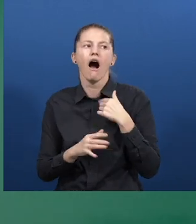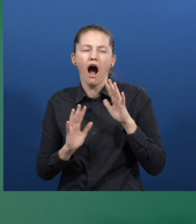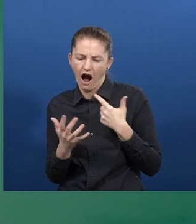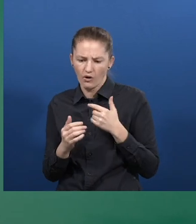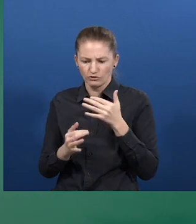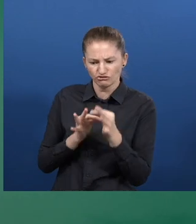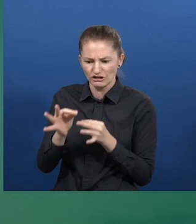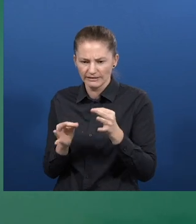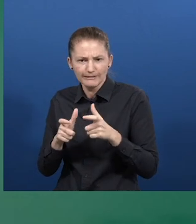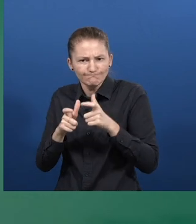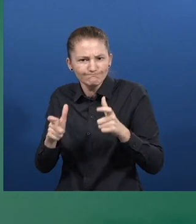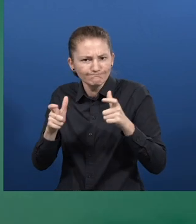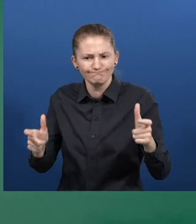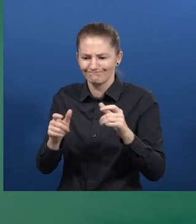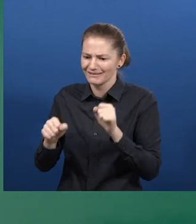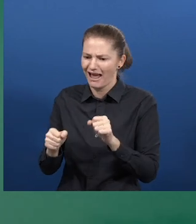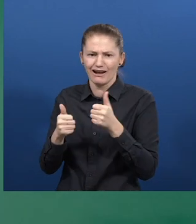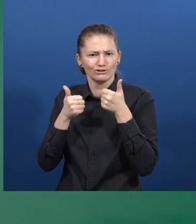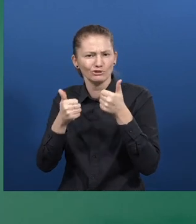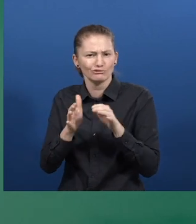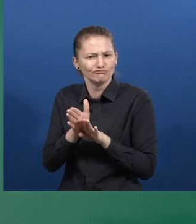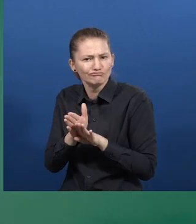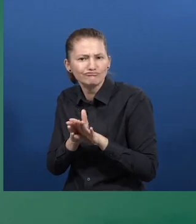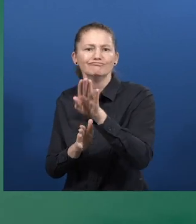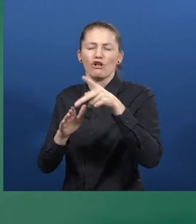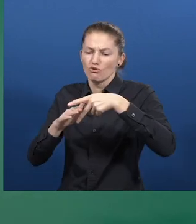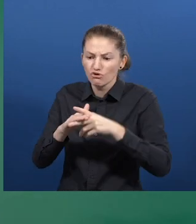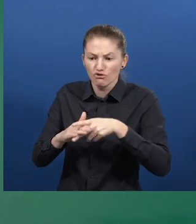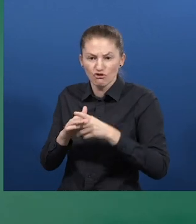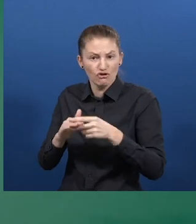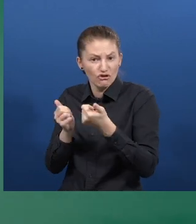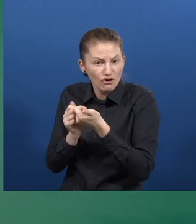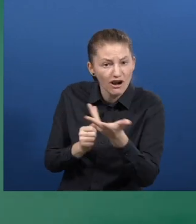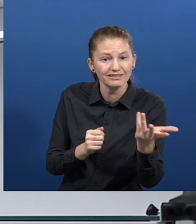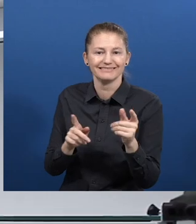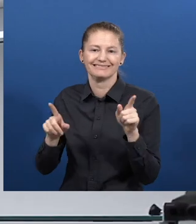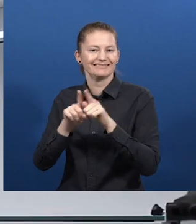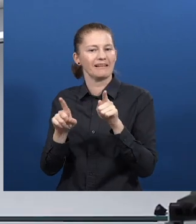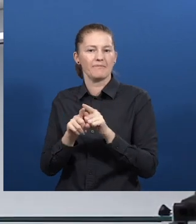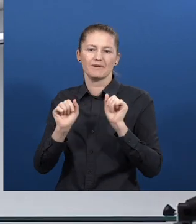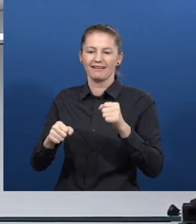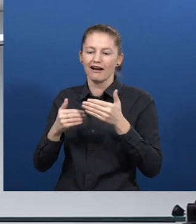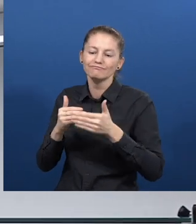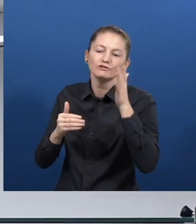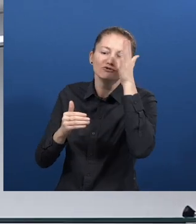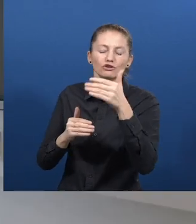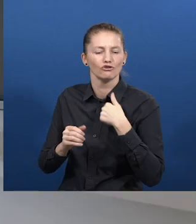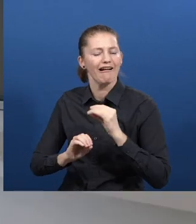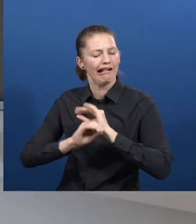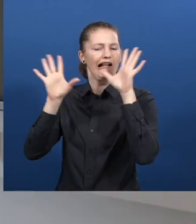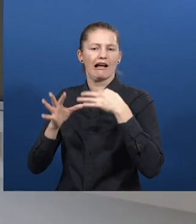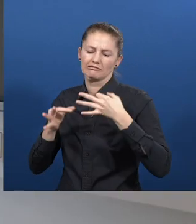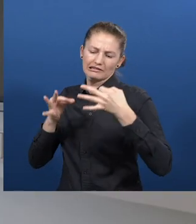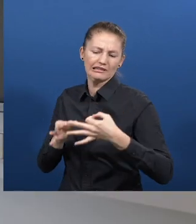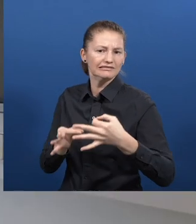we receive important tools and instructions to be able to make upcoming decisions. A woman looks at two patriotisches.